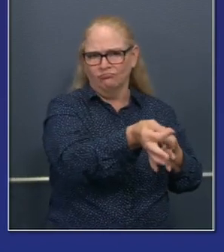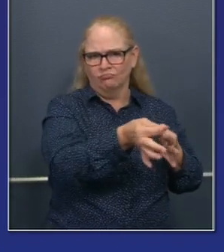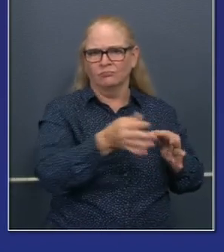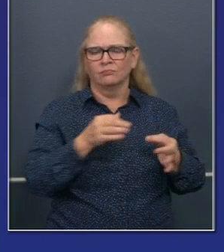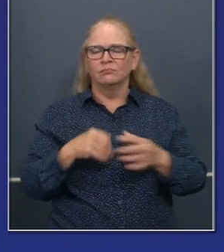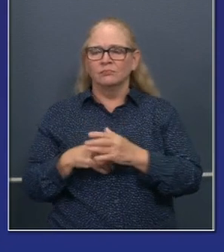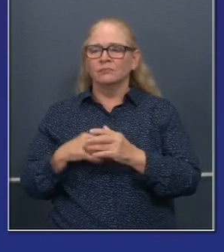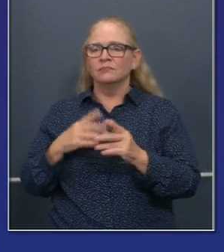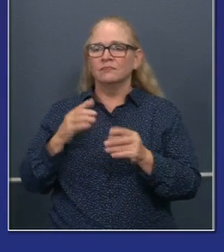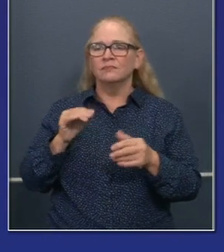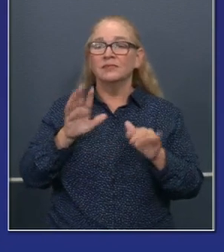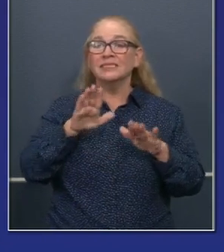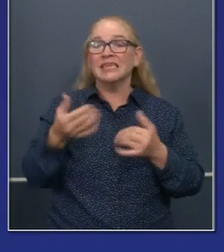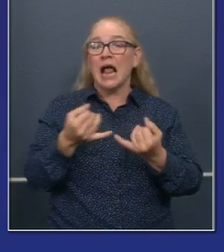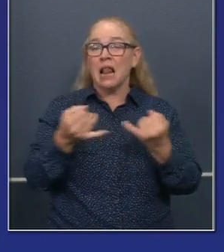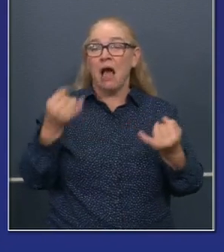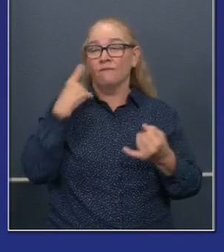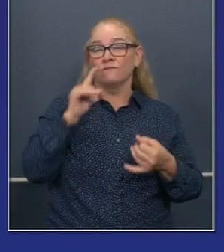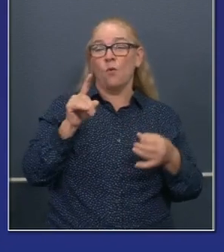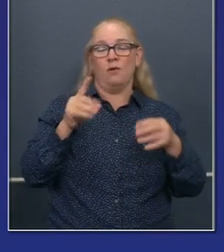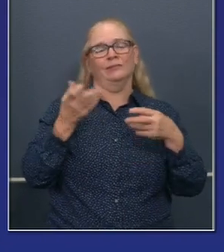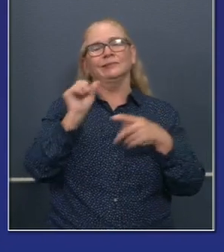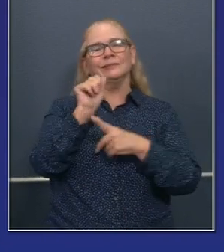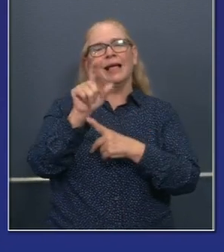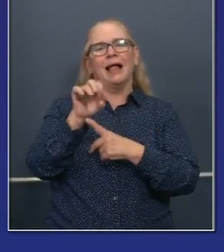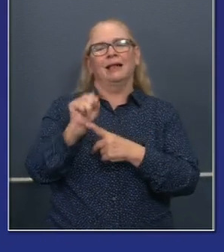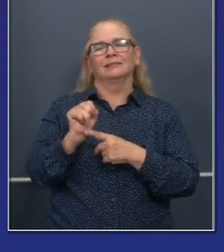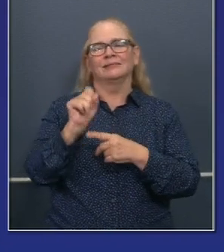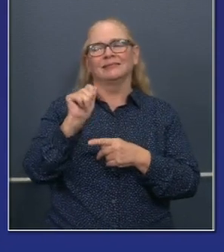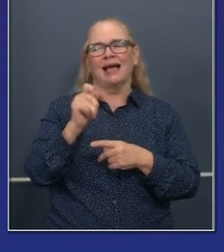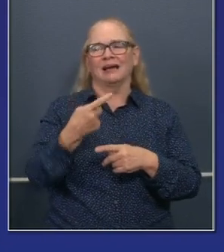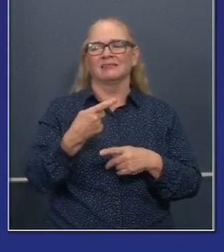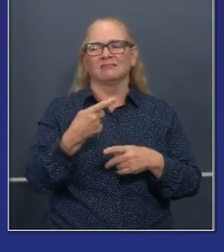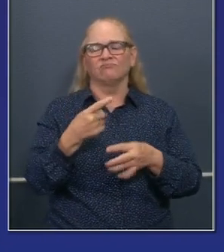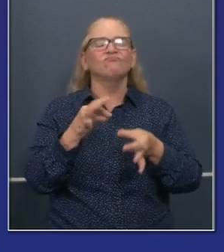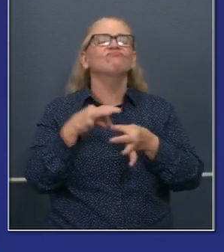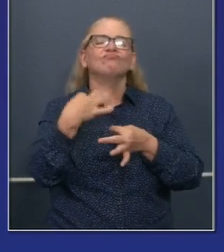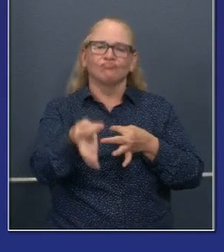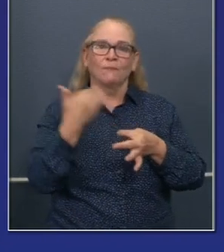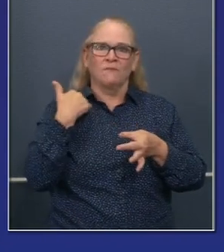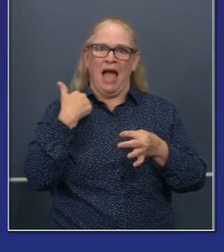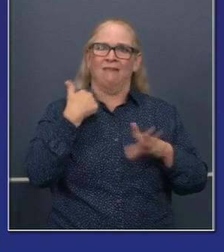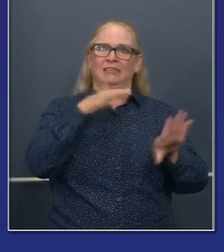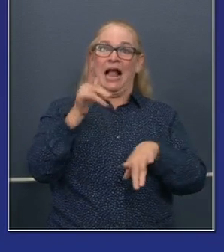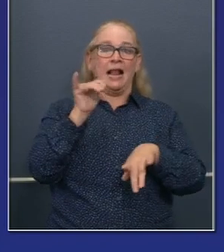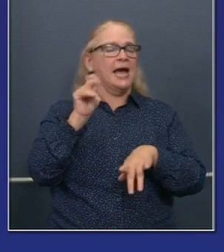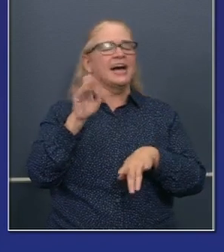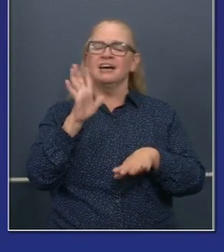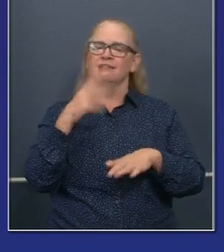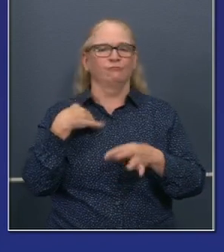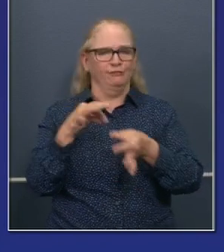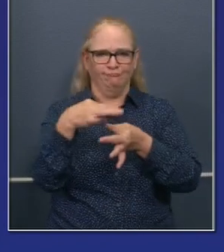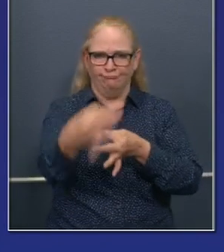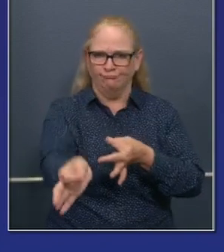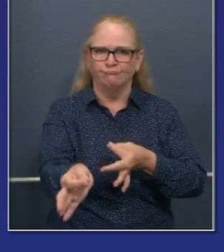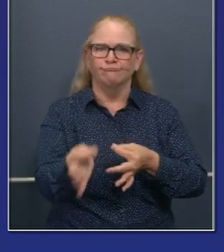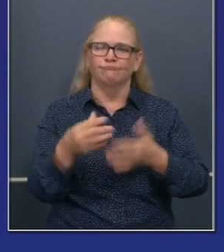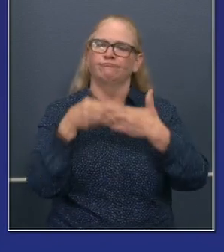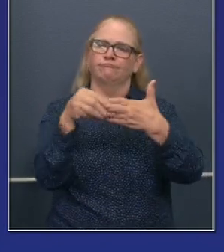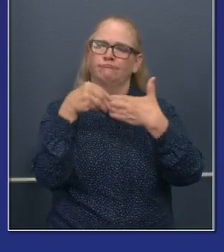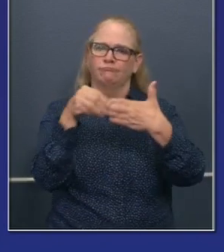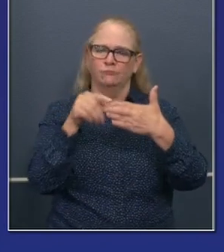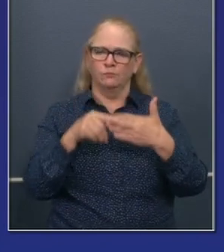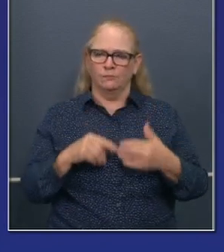uh, during this pandemic as well. Accordingly, we have worked to support the economy by working, uh, by supporting working